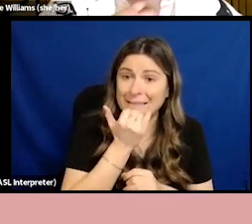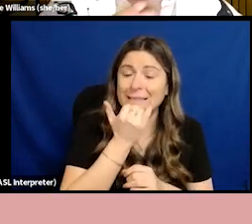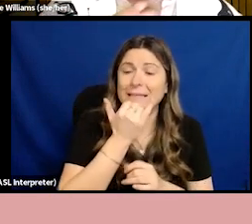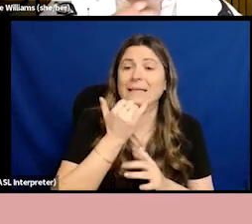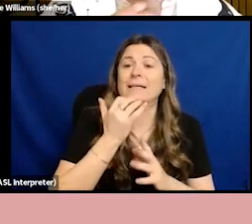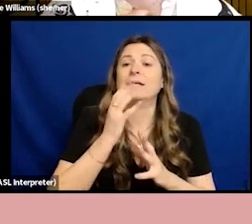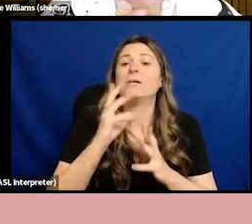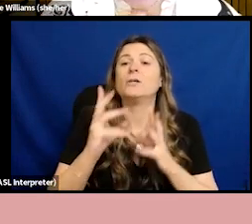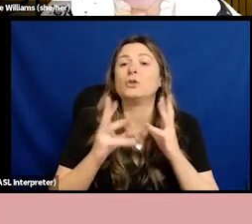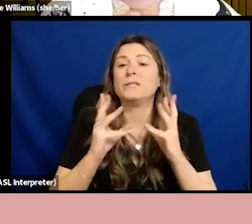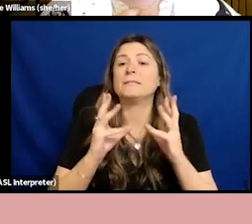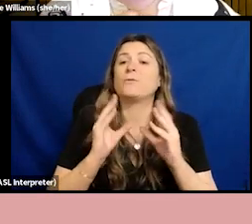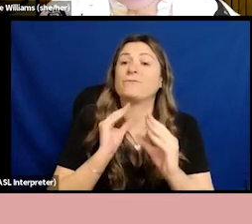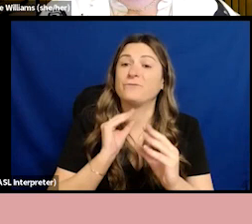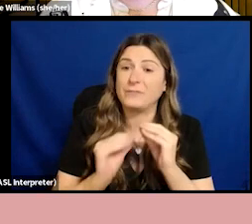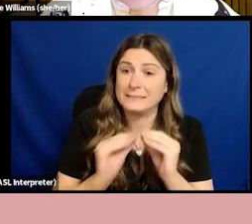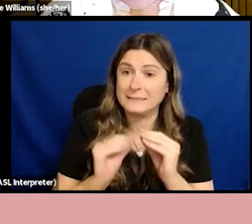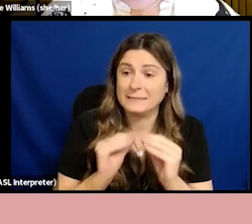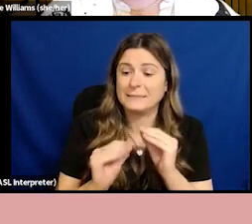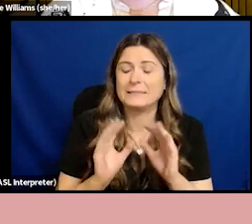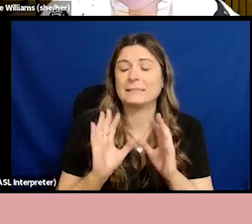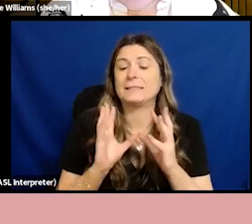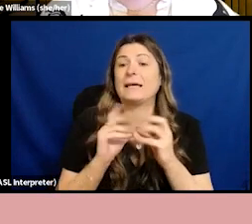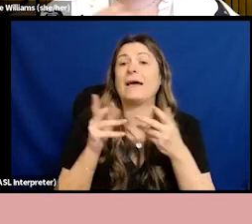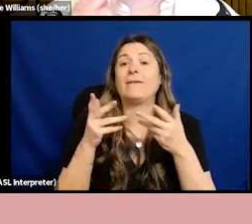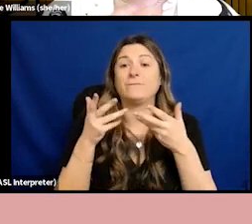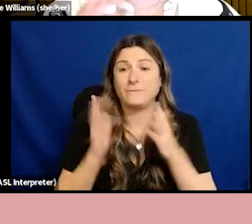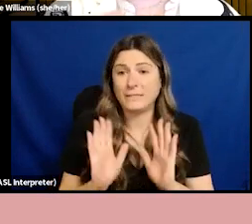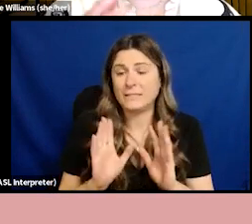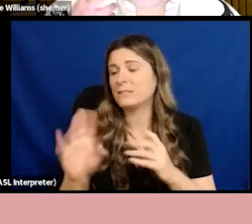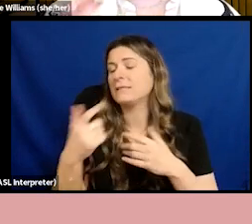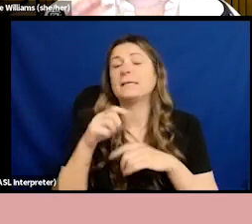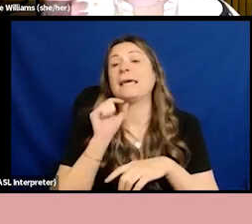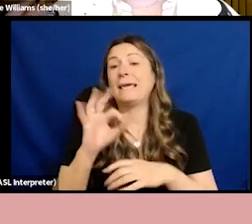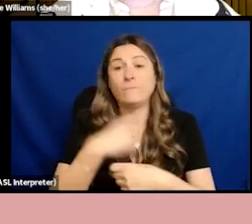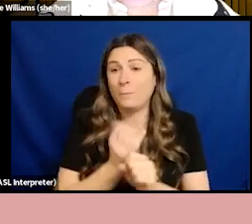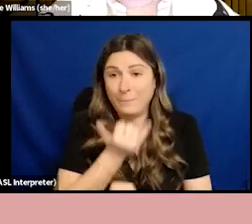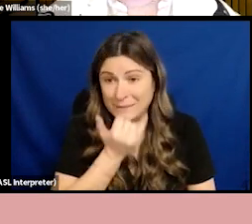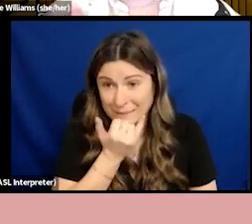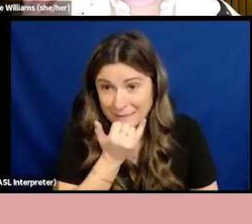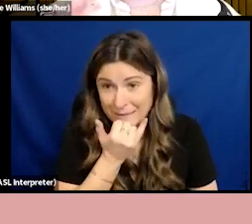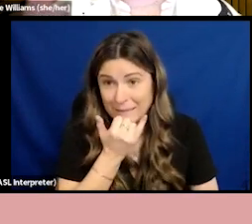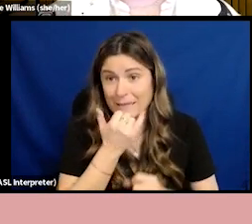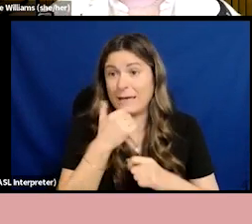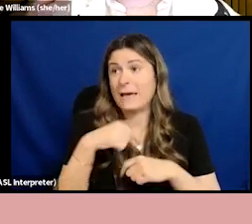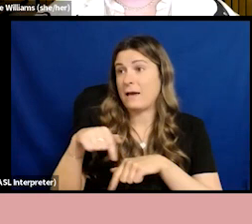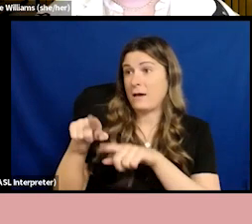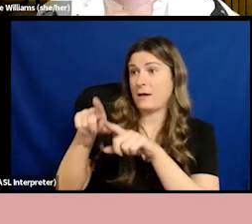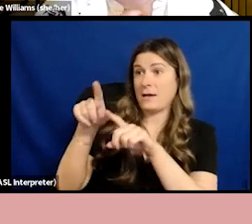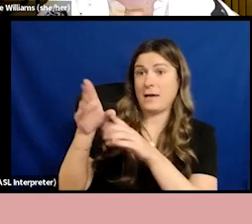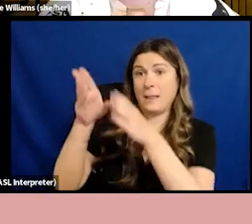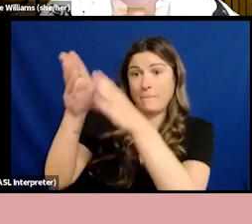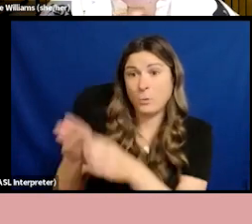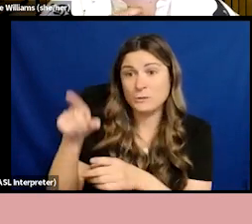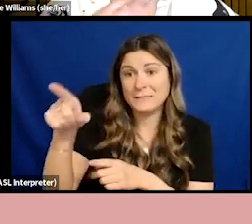look to them for forgiveness, we're giving them the emotional burden. We're giving the marginalised